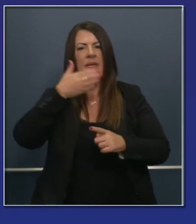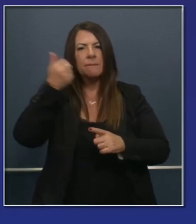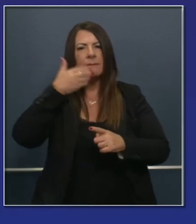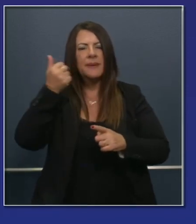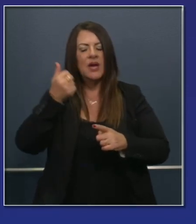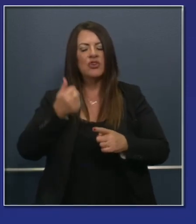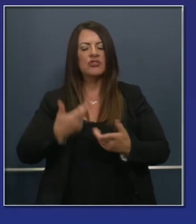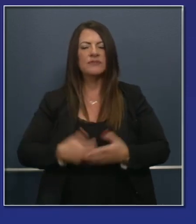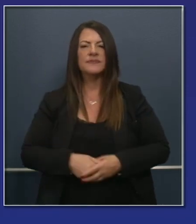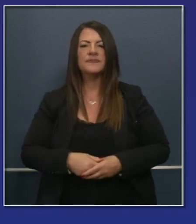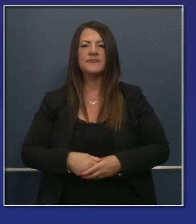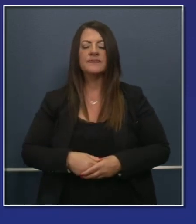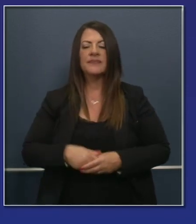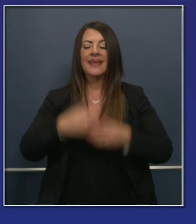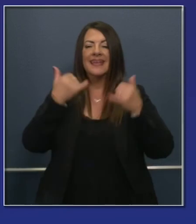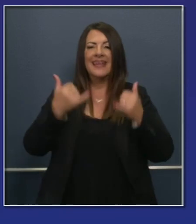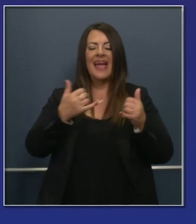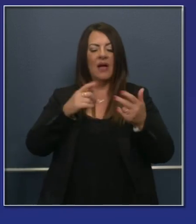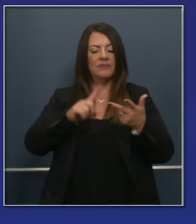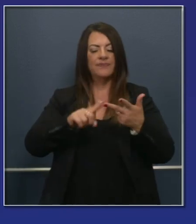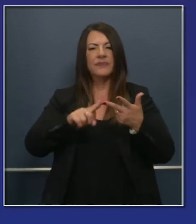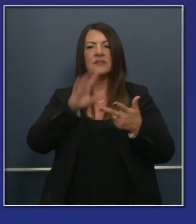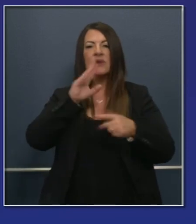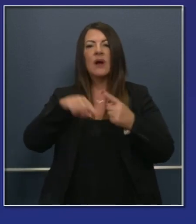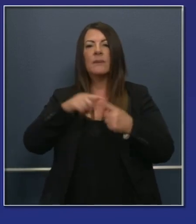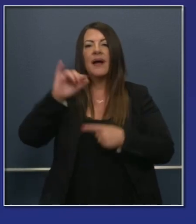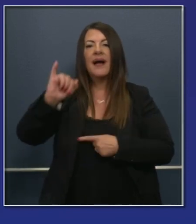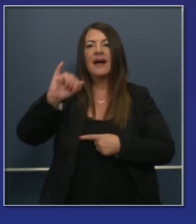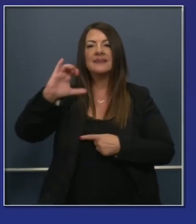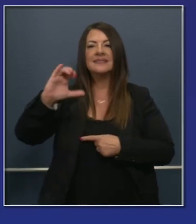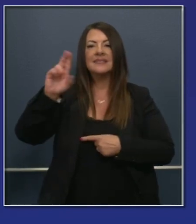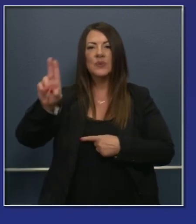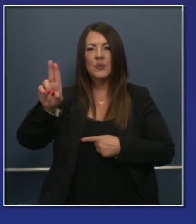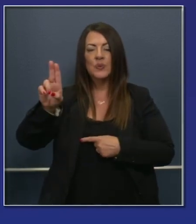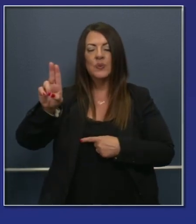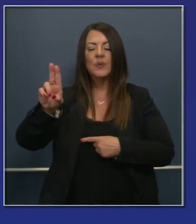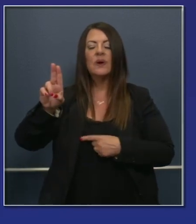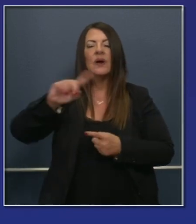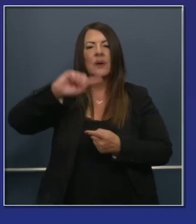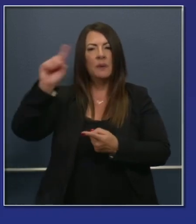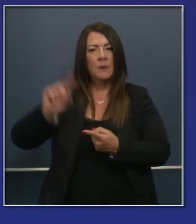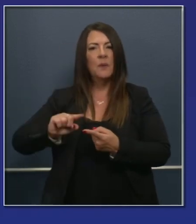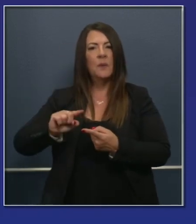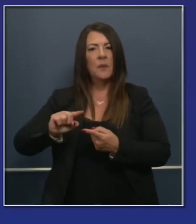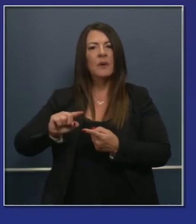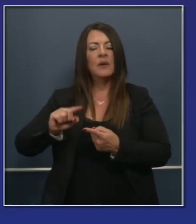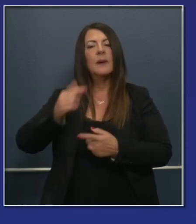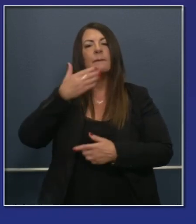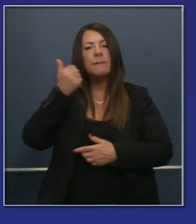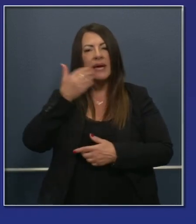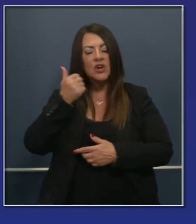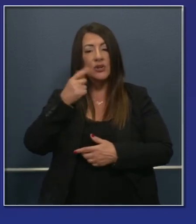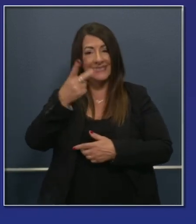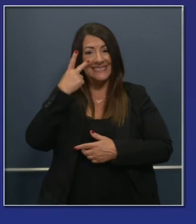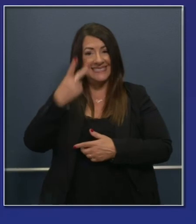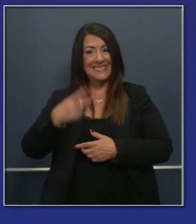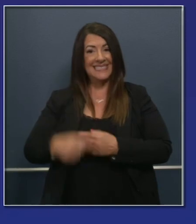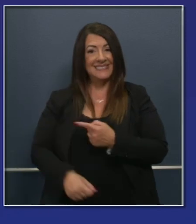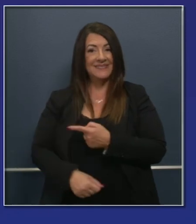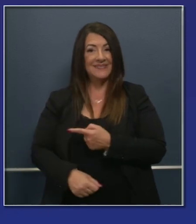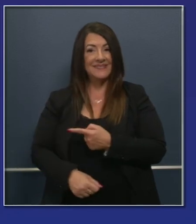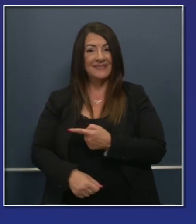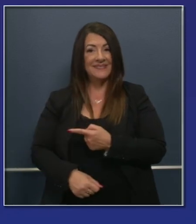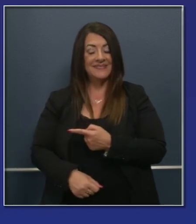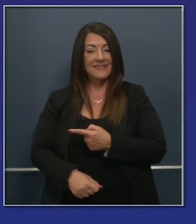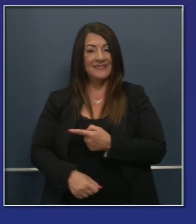the ICUs down to about 20% from 22-23. And so you see that reflected in